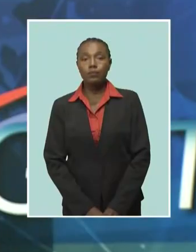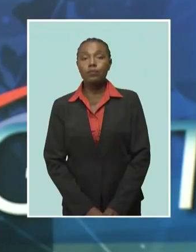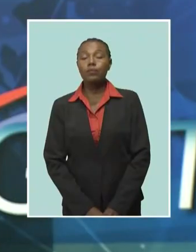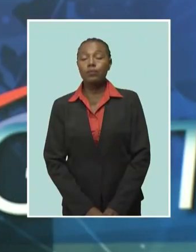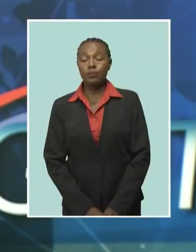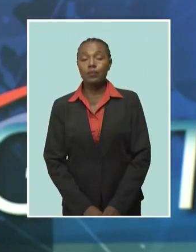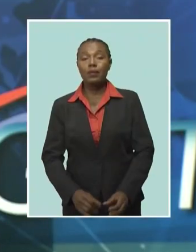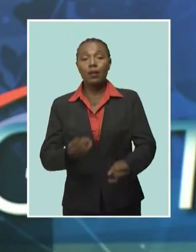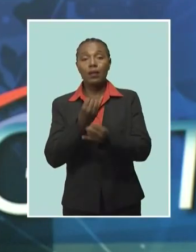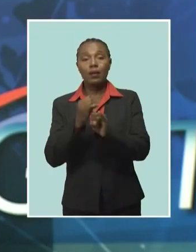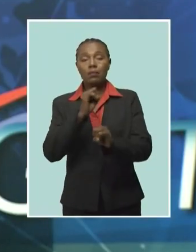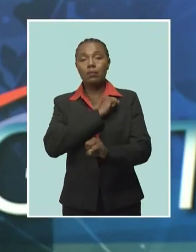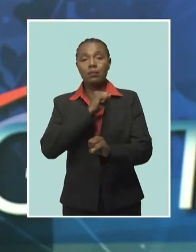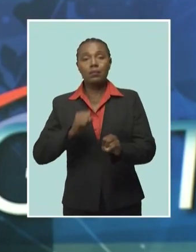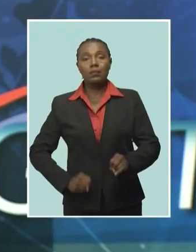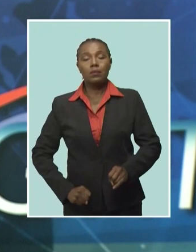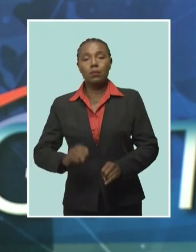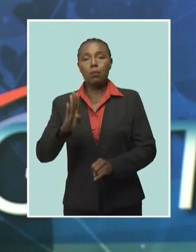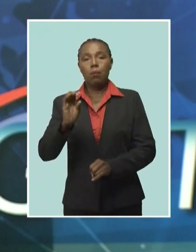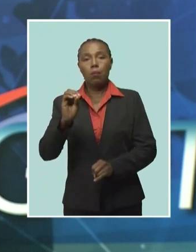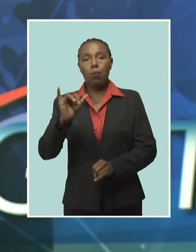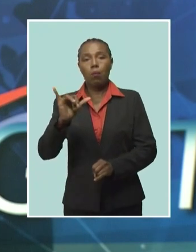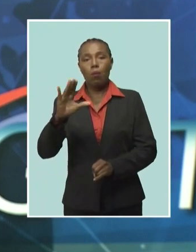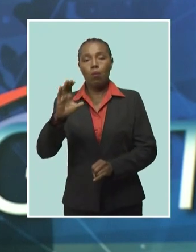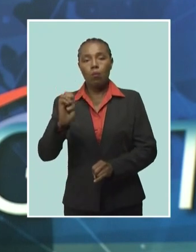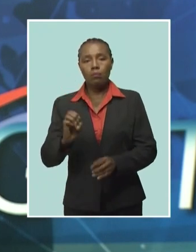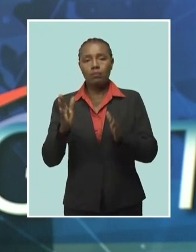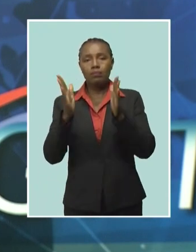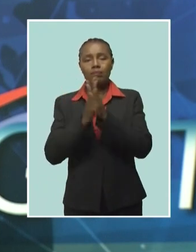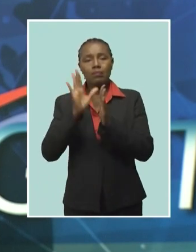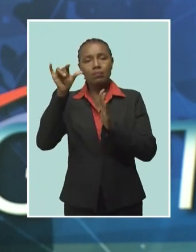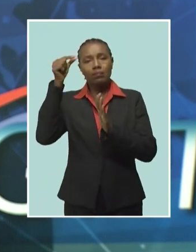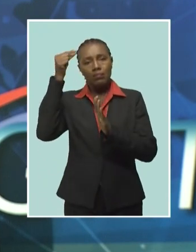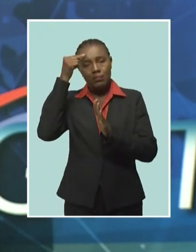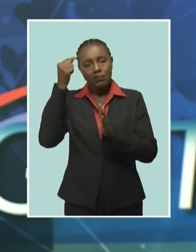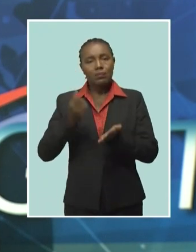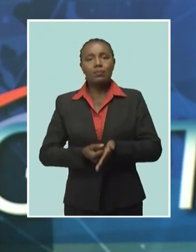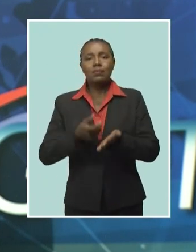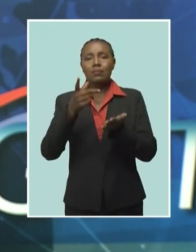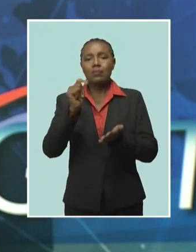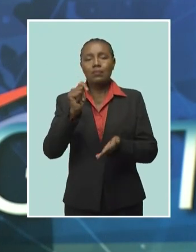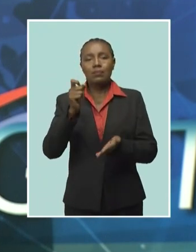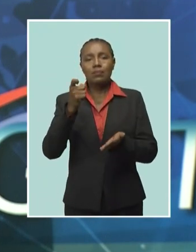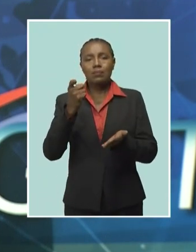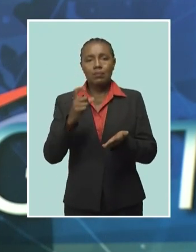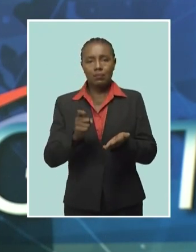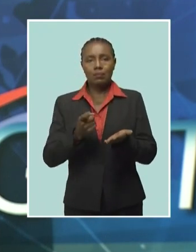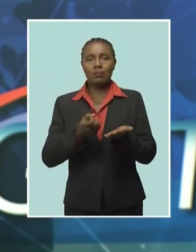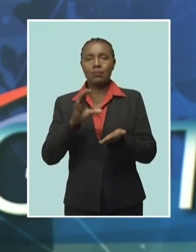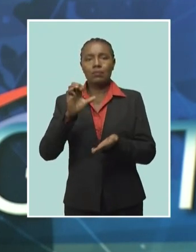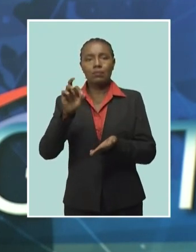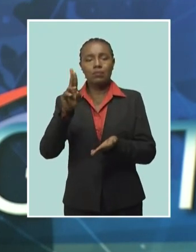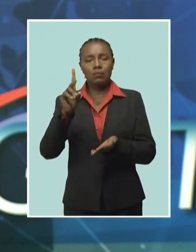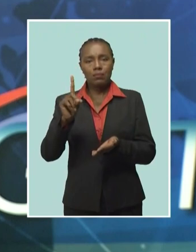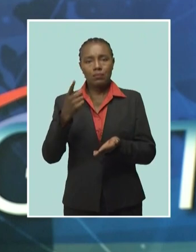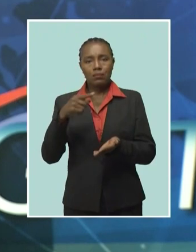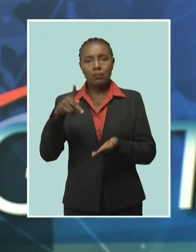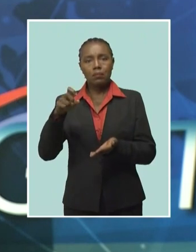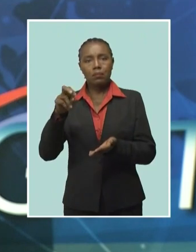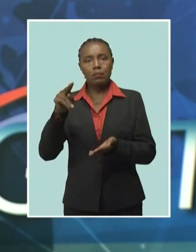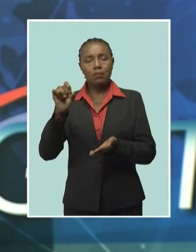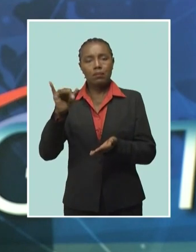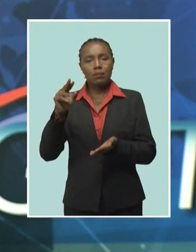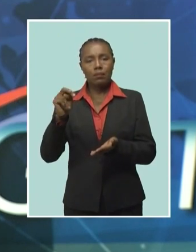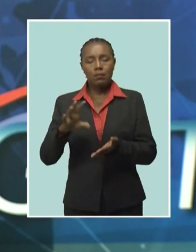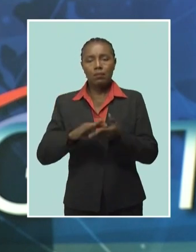Independent Senator Kevin Boyce is asking government to give a tax credit to pensioners. Senator Boyce said pensioners are